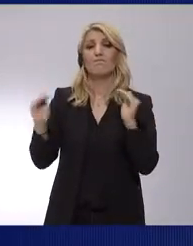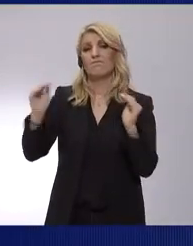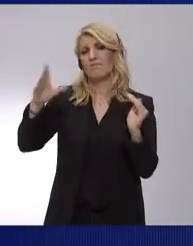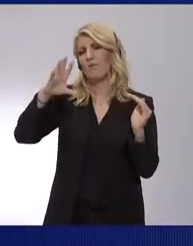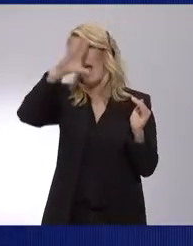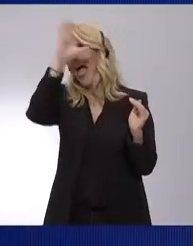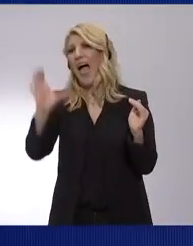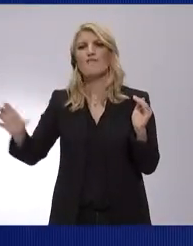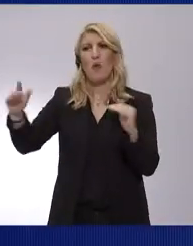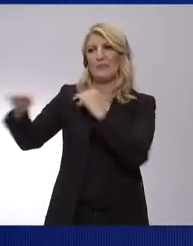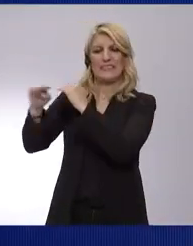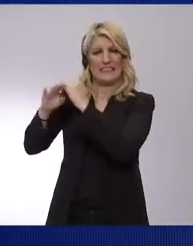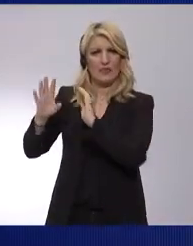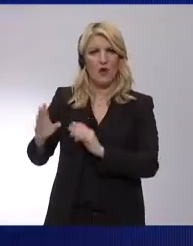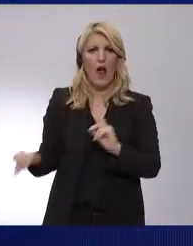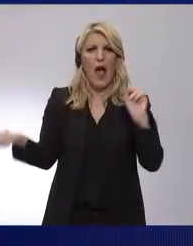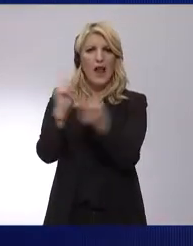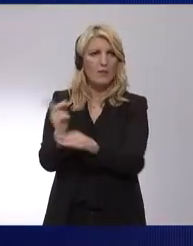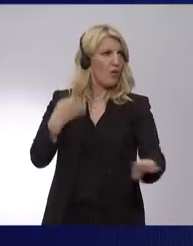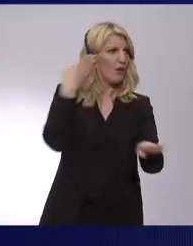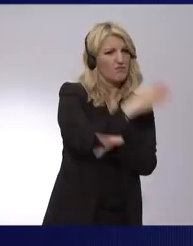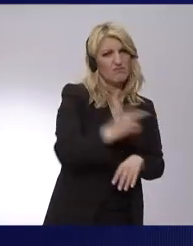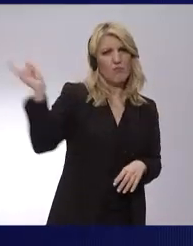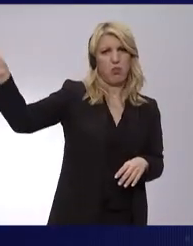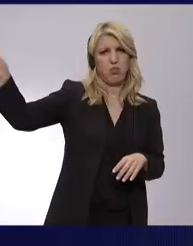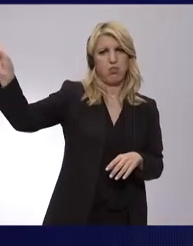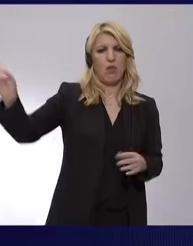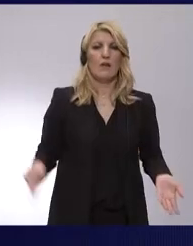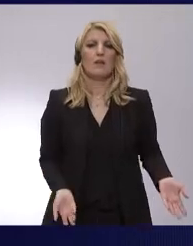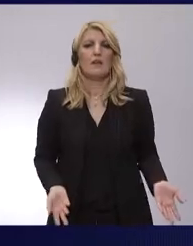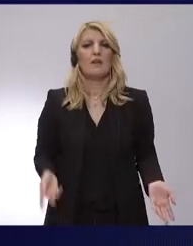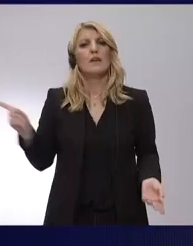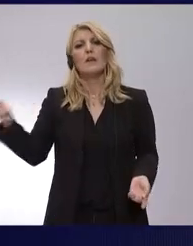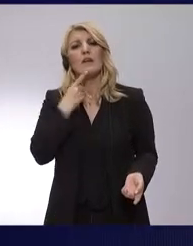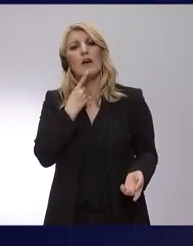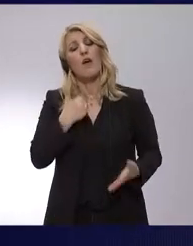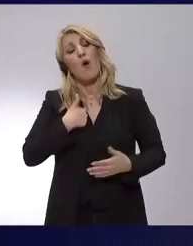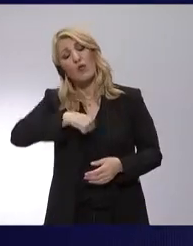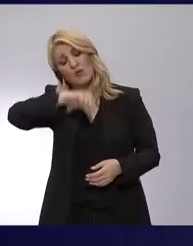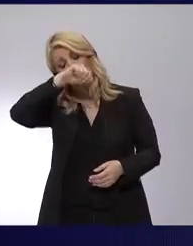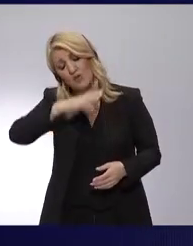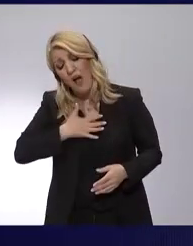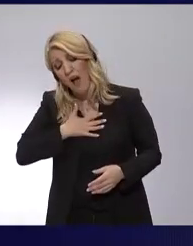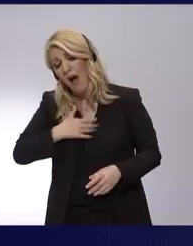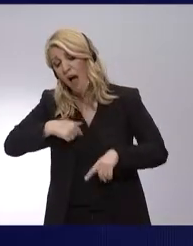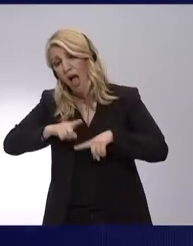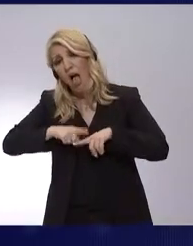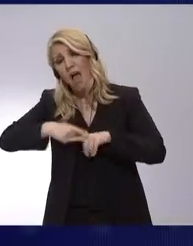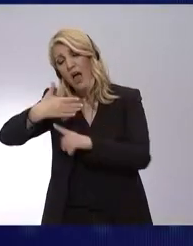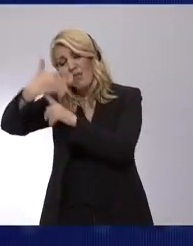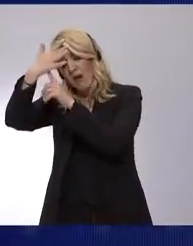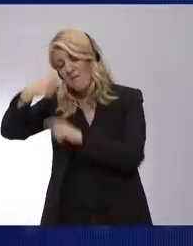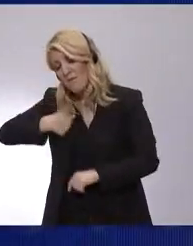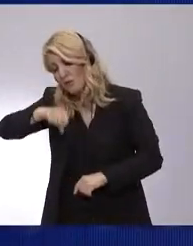And they talk about how strong they love their nation, but in the end, they are Putin's puppets. That's the reality